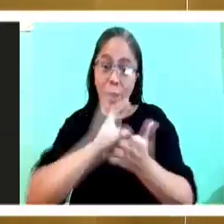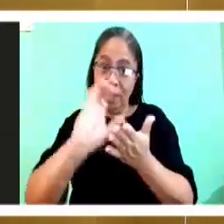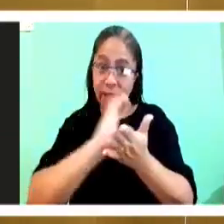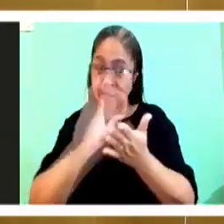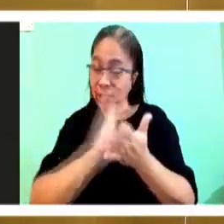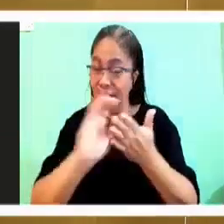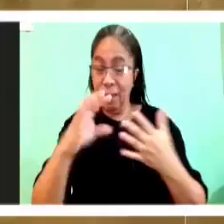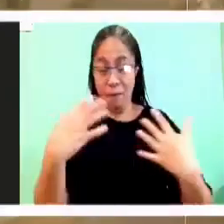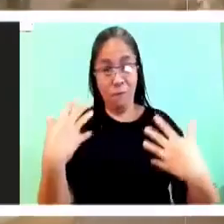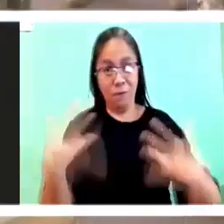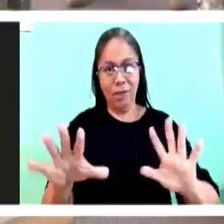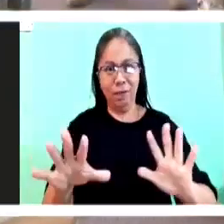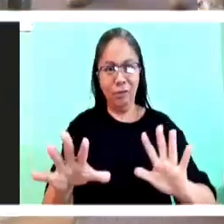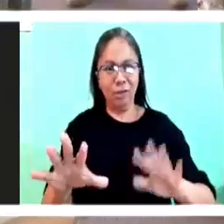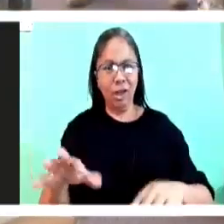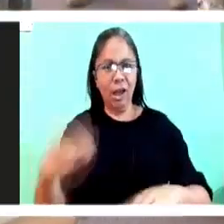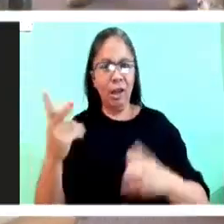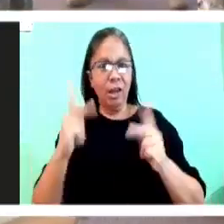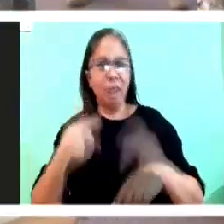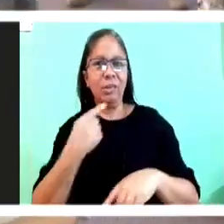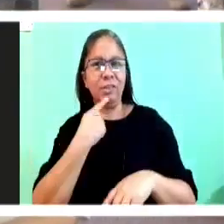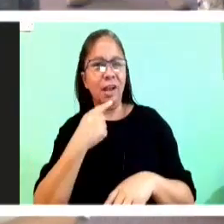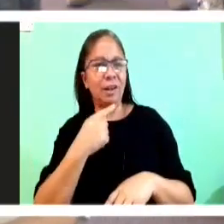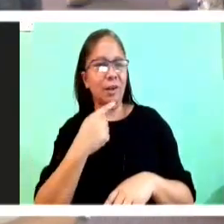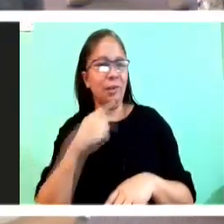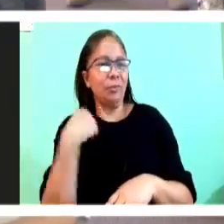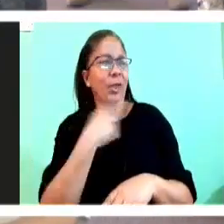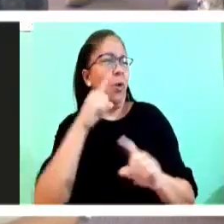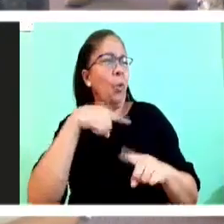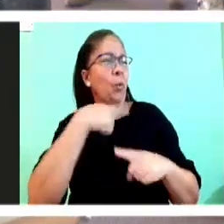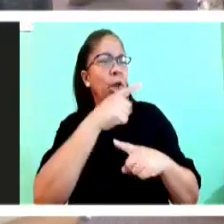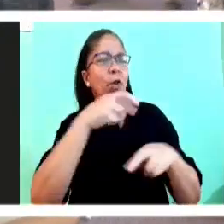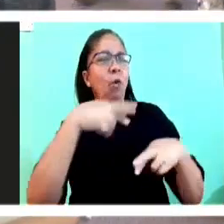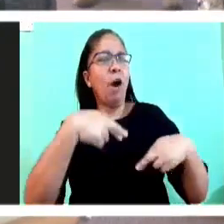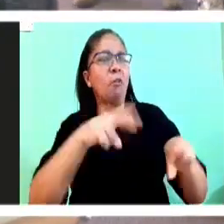You're going with them? I just spent this time cleaning my car.